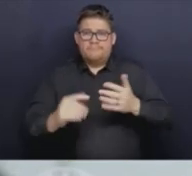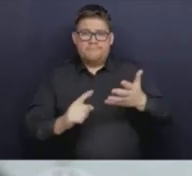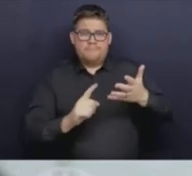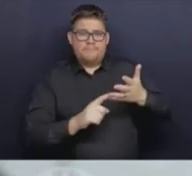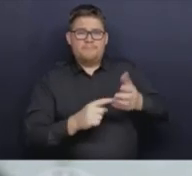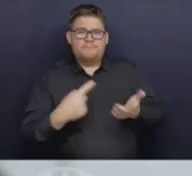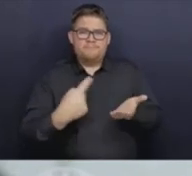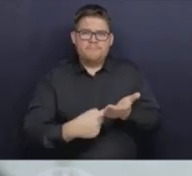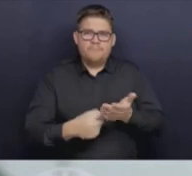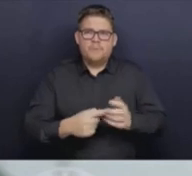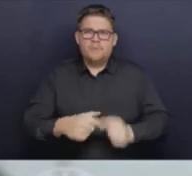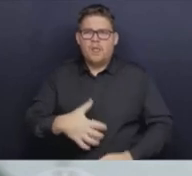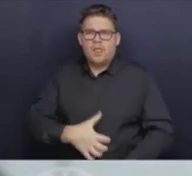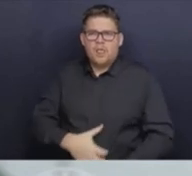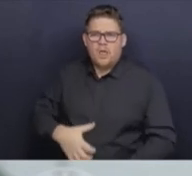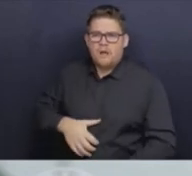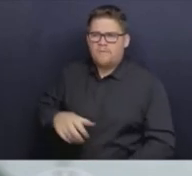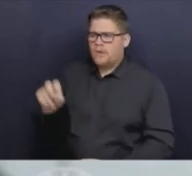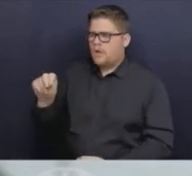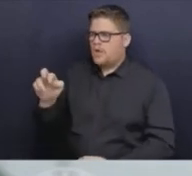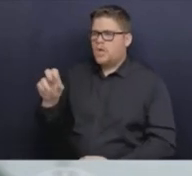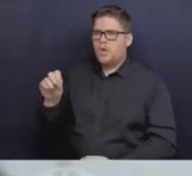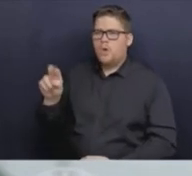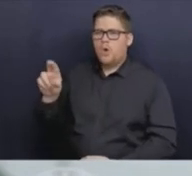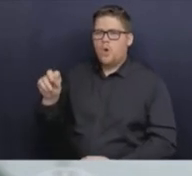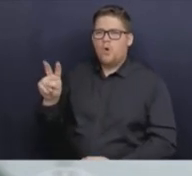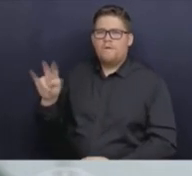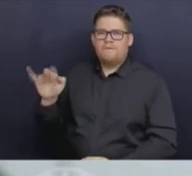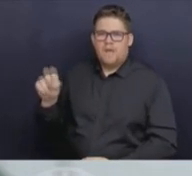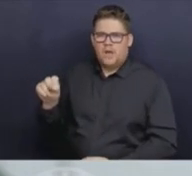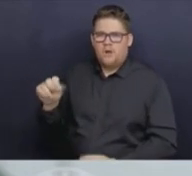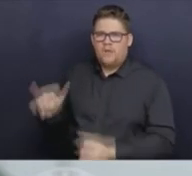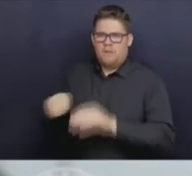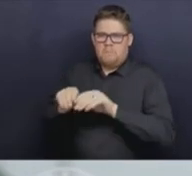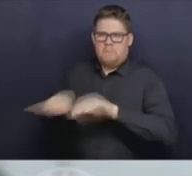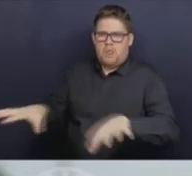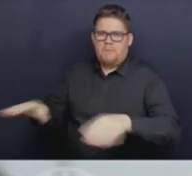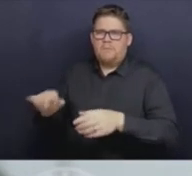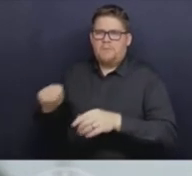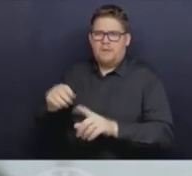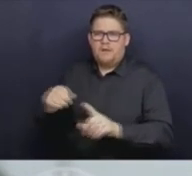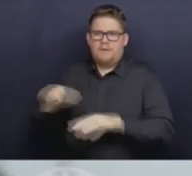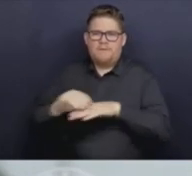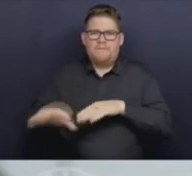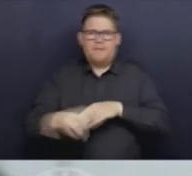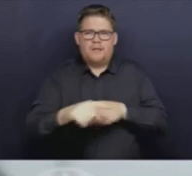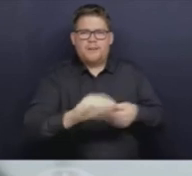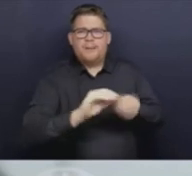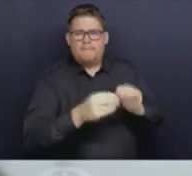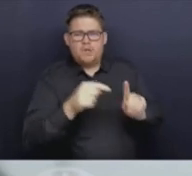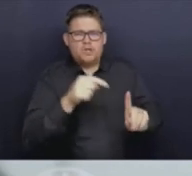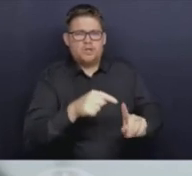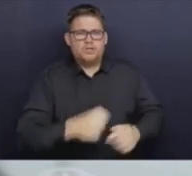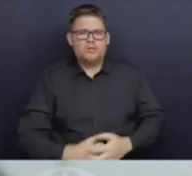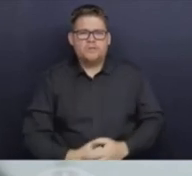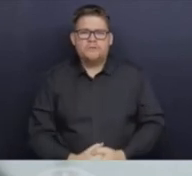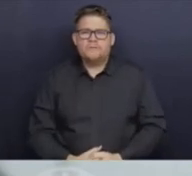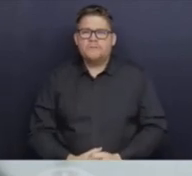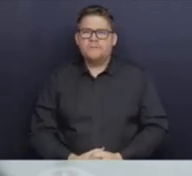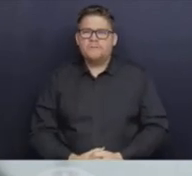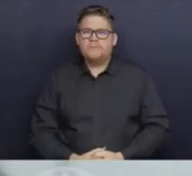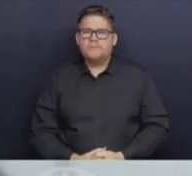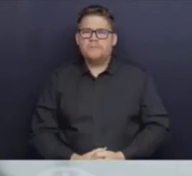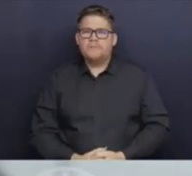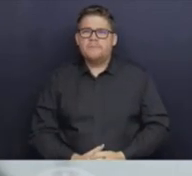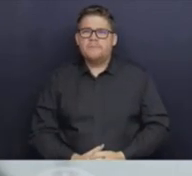effects as well. So as we get back into our regular activities following the holidays, it is important